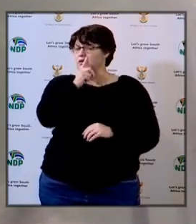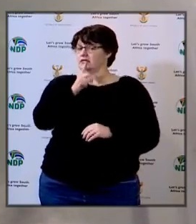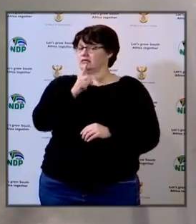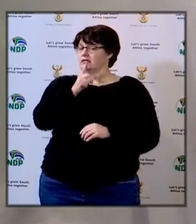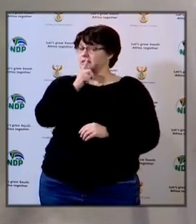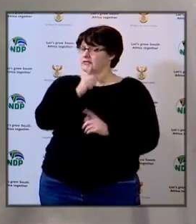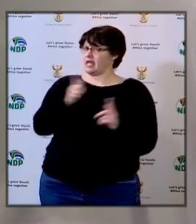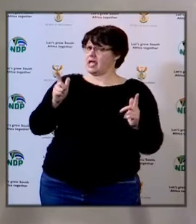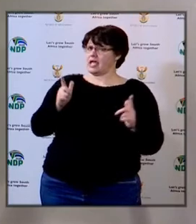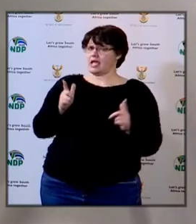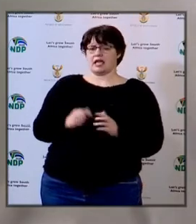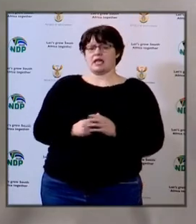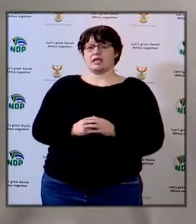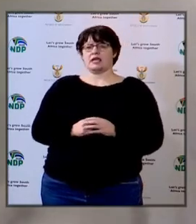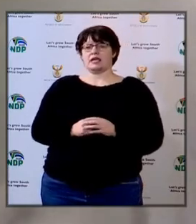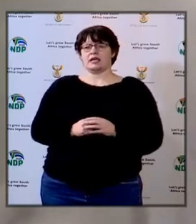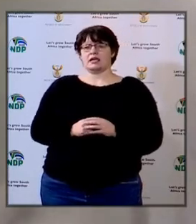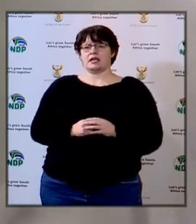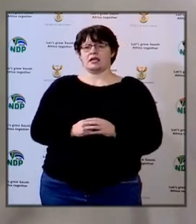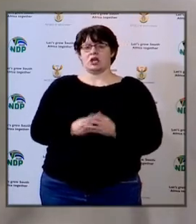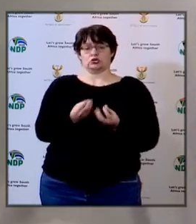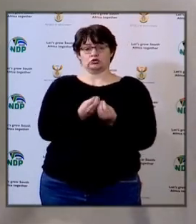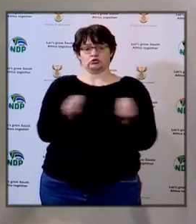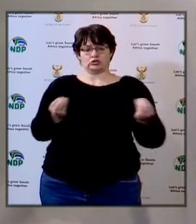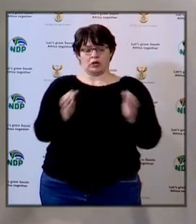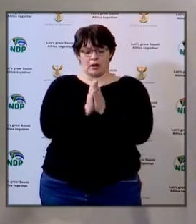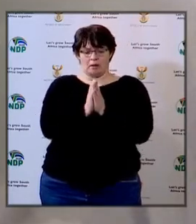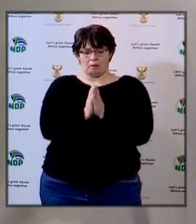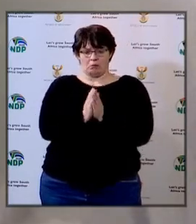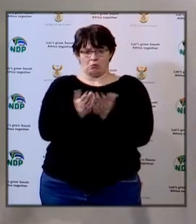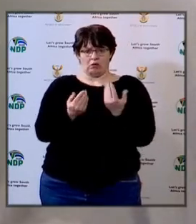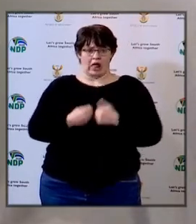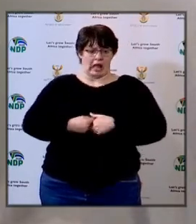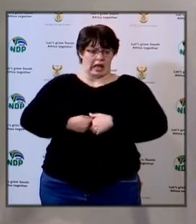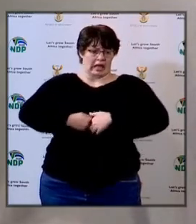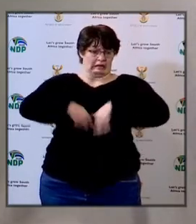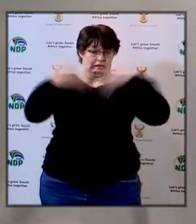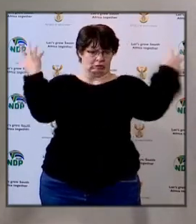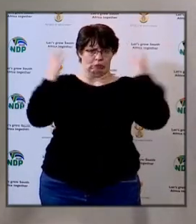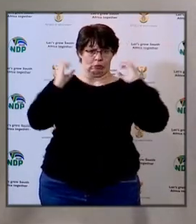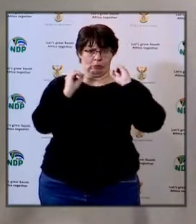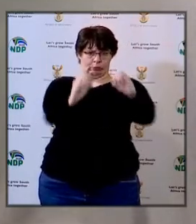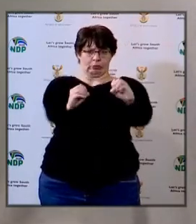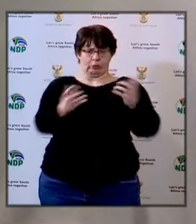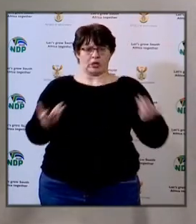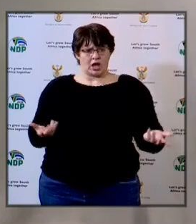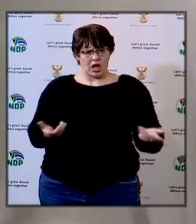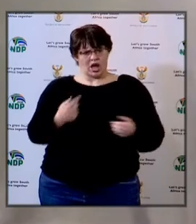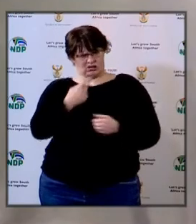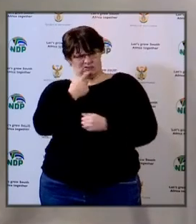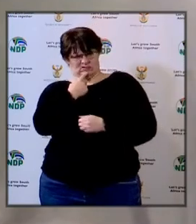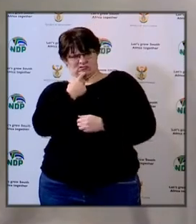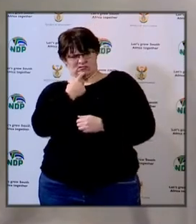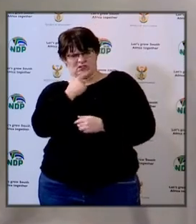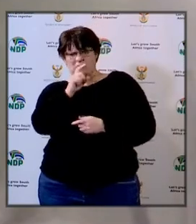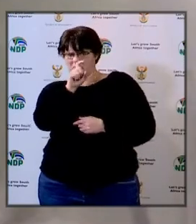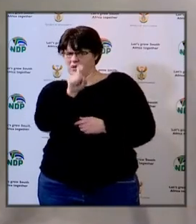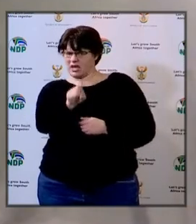children don't have textbooks at all I must just